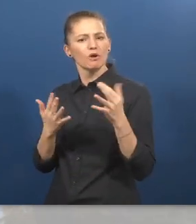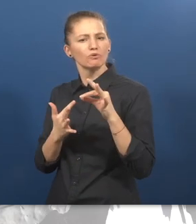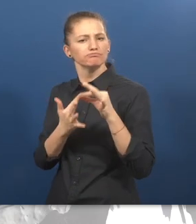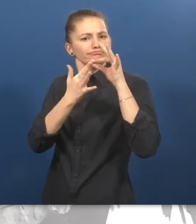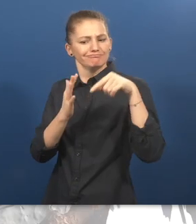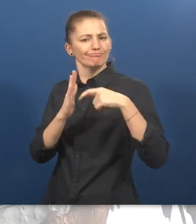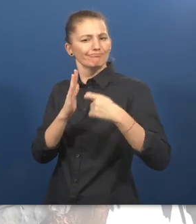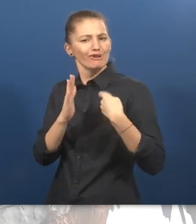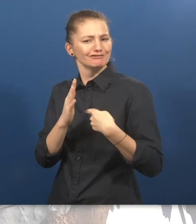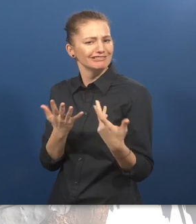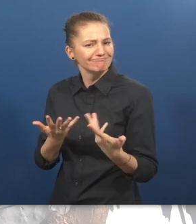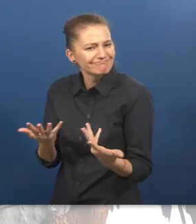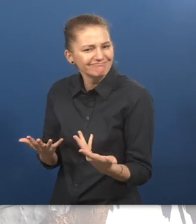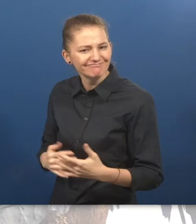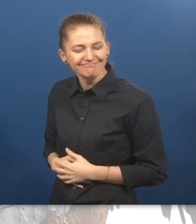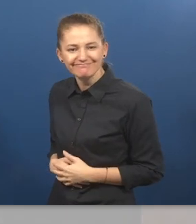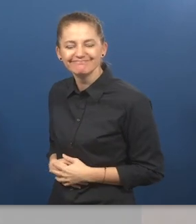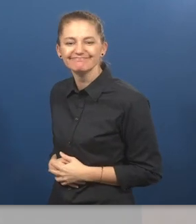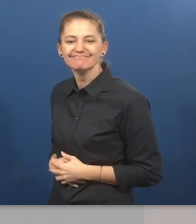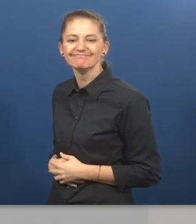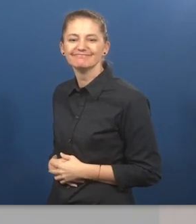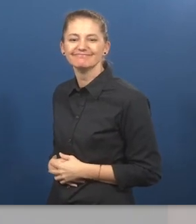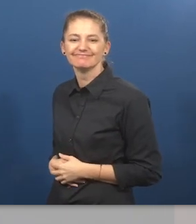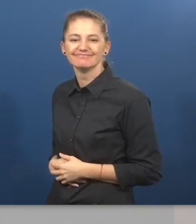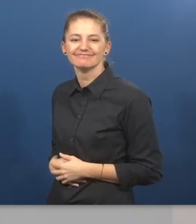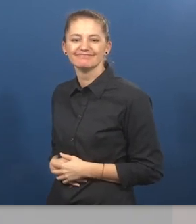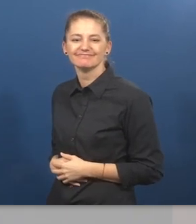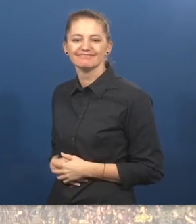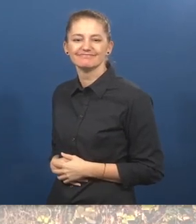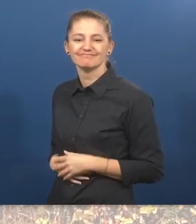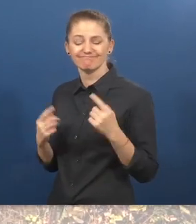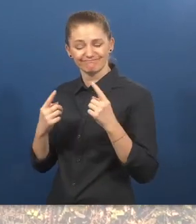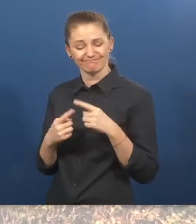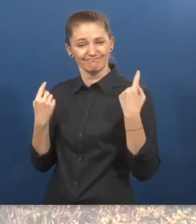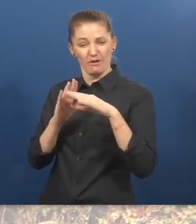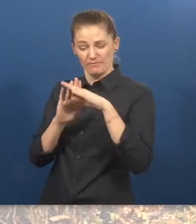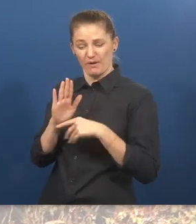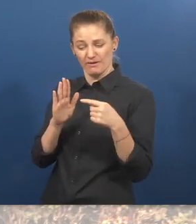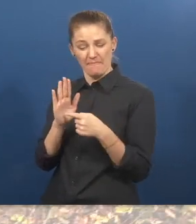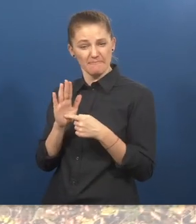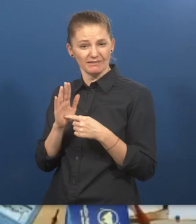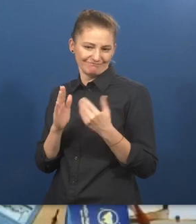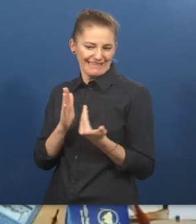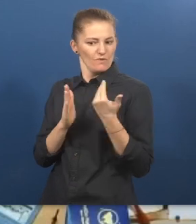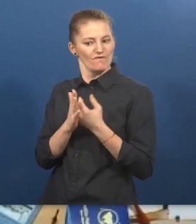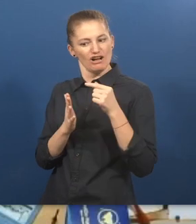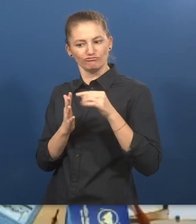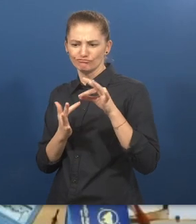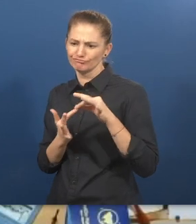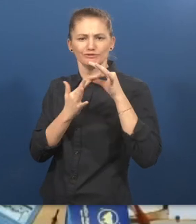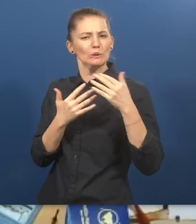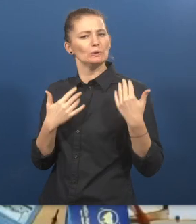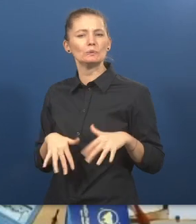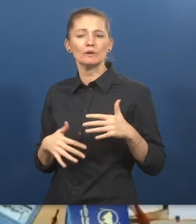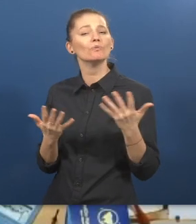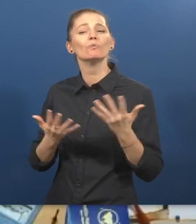is unique and innovative about income generation activities? Again, Akhil S. Paul. The most unique